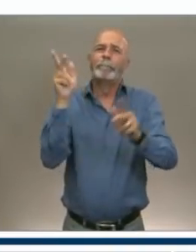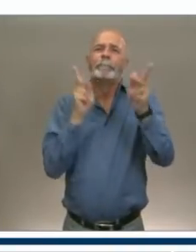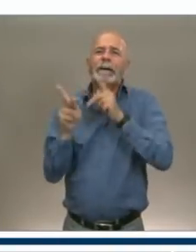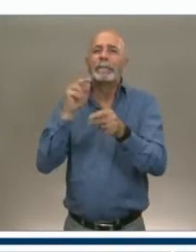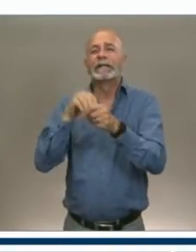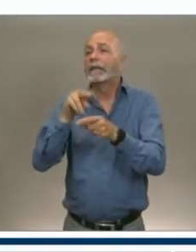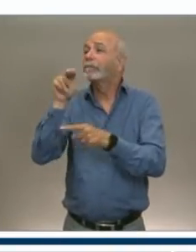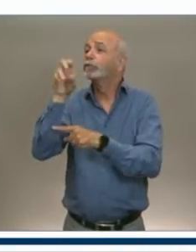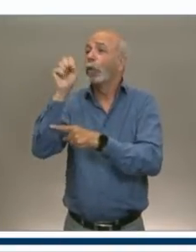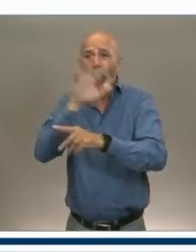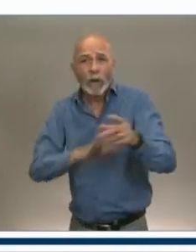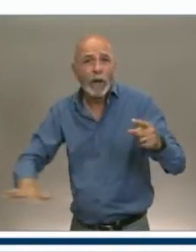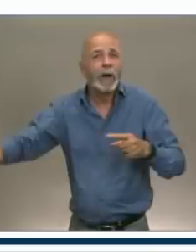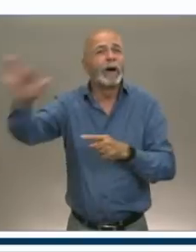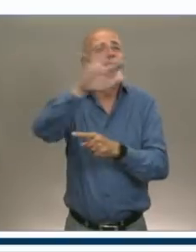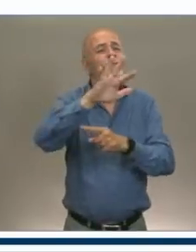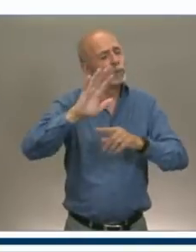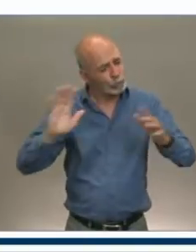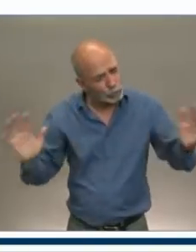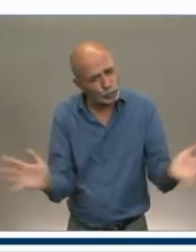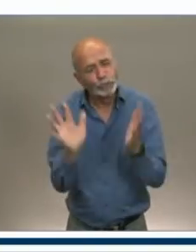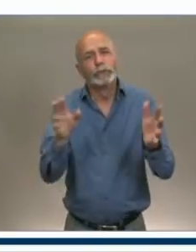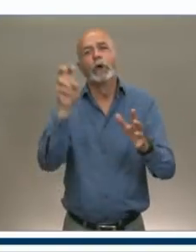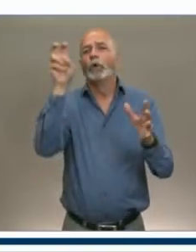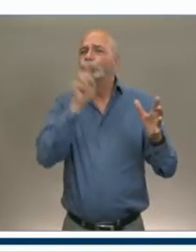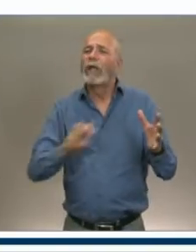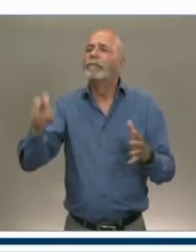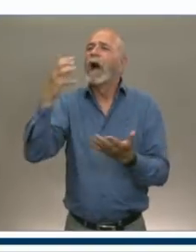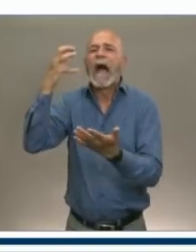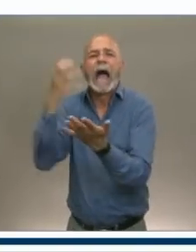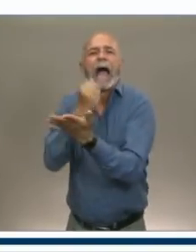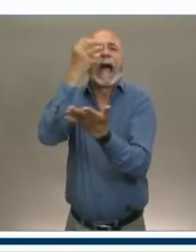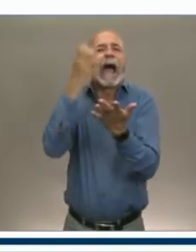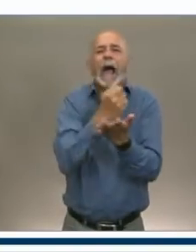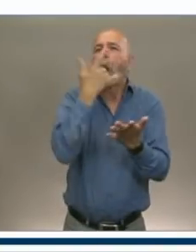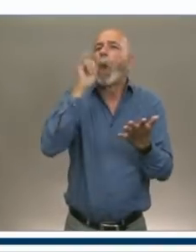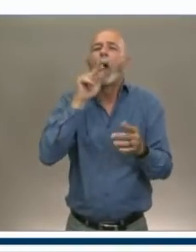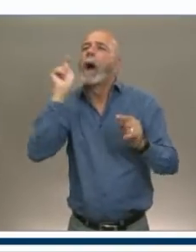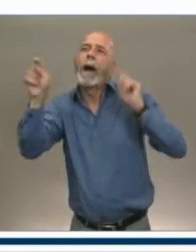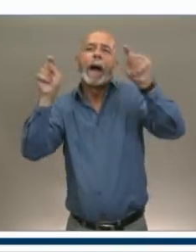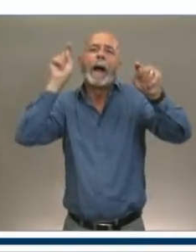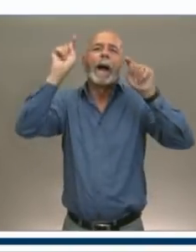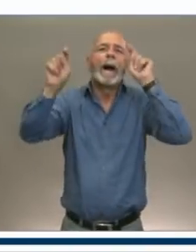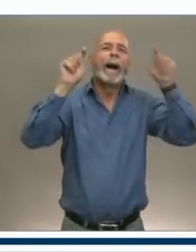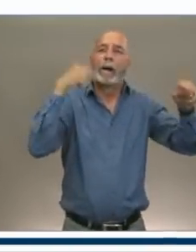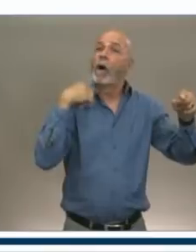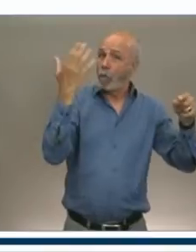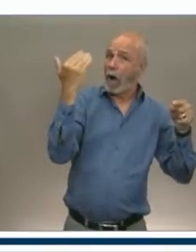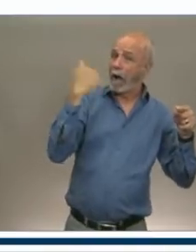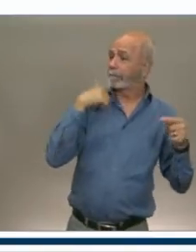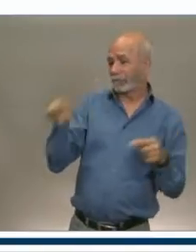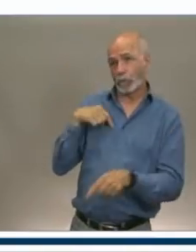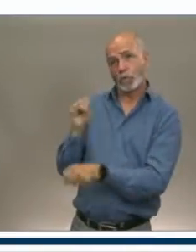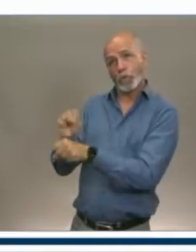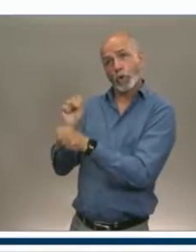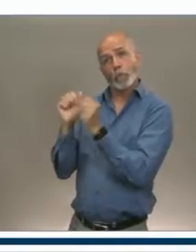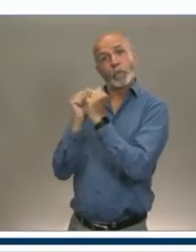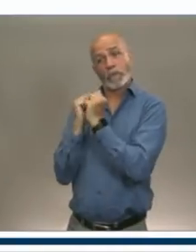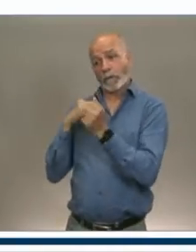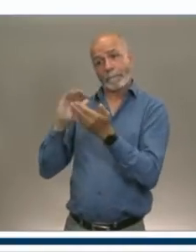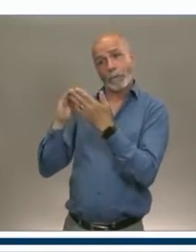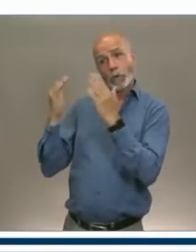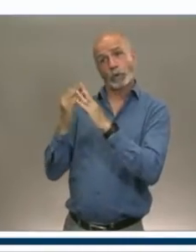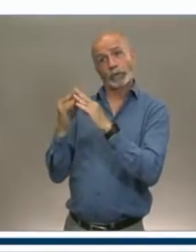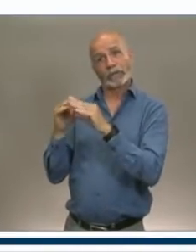and exploring our communities. And this is why we will be working with community organizers and the Nova Scotia Business